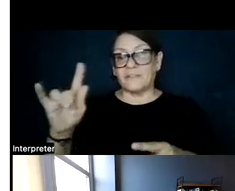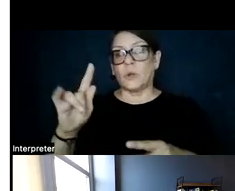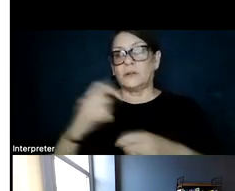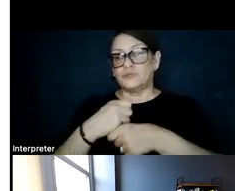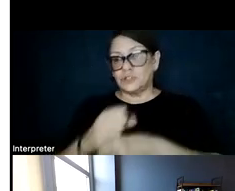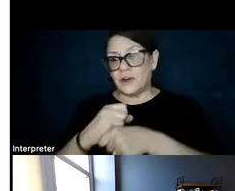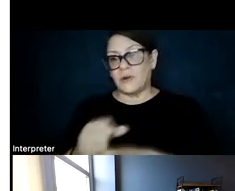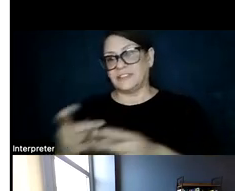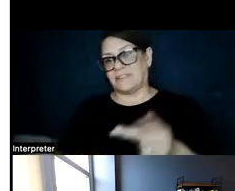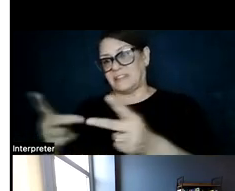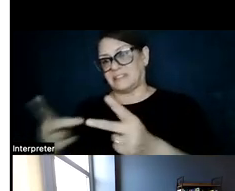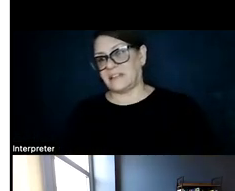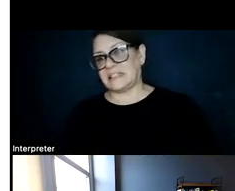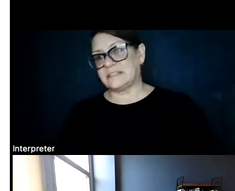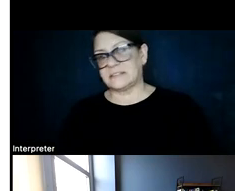facilities.